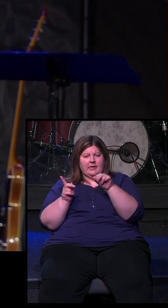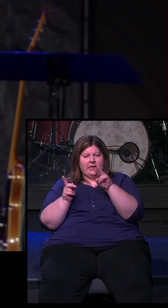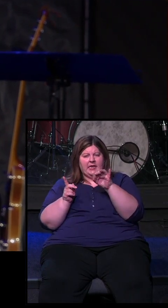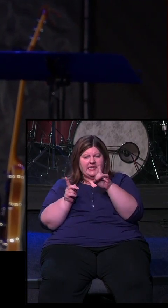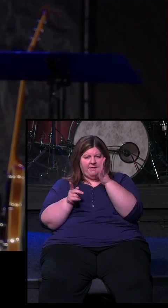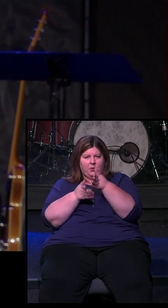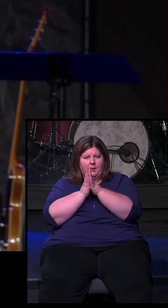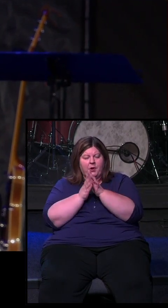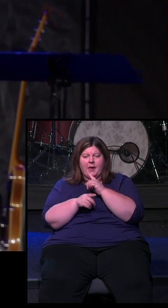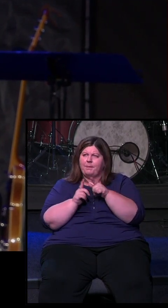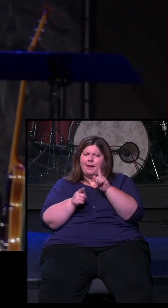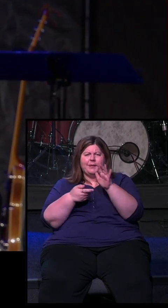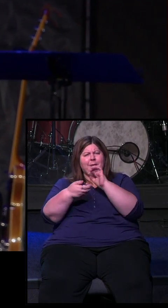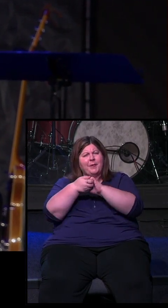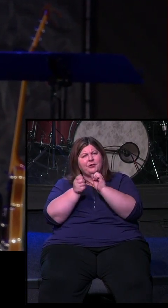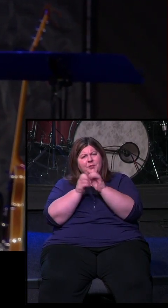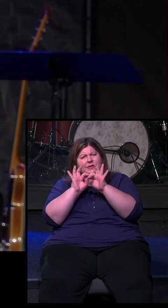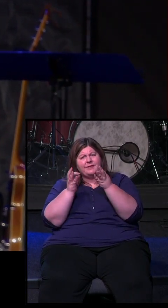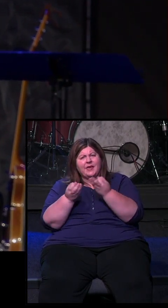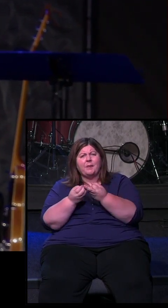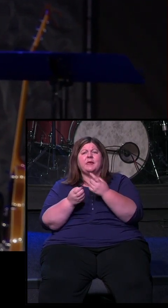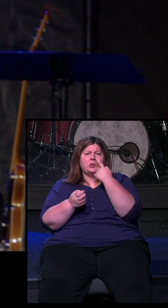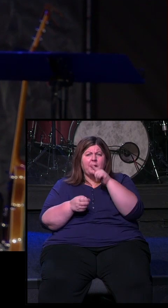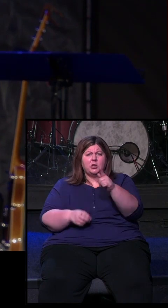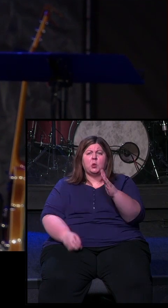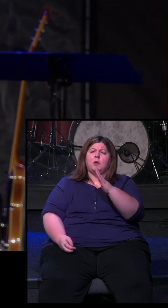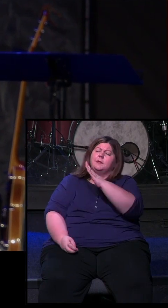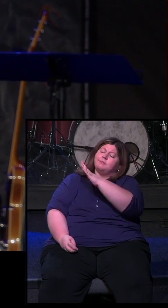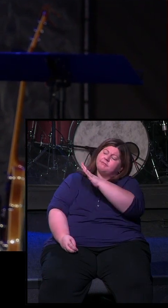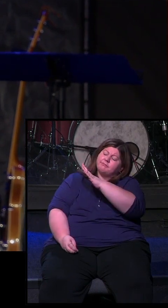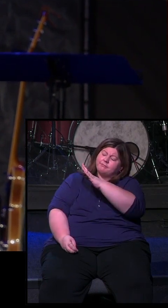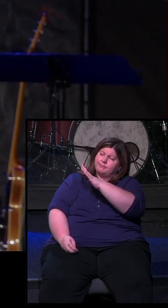of your partnership with these families, I ask that you raise your hand towards them as we pray.